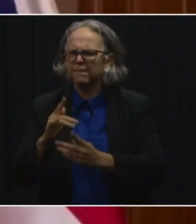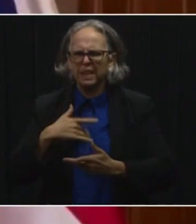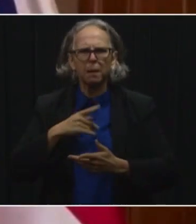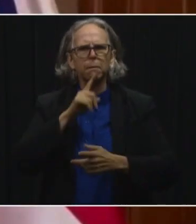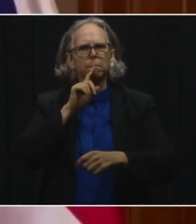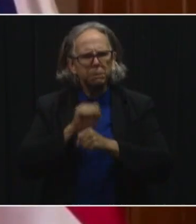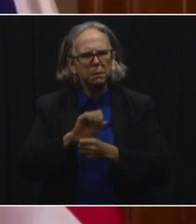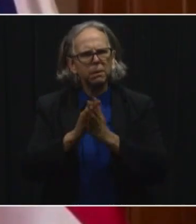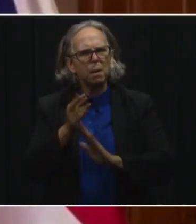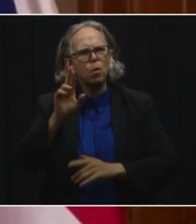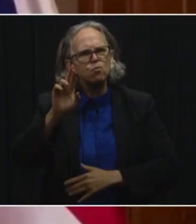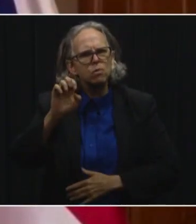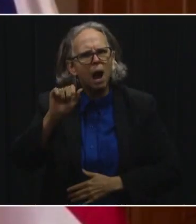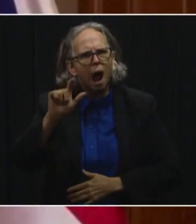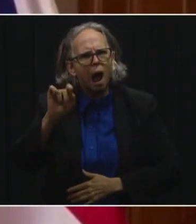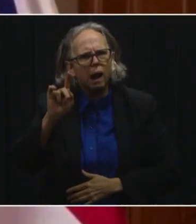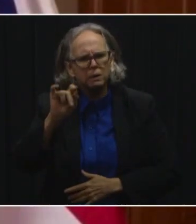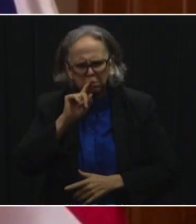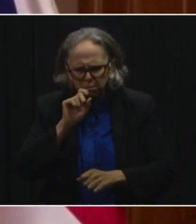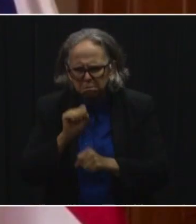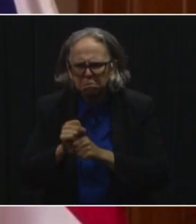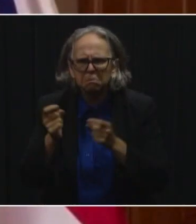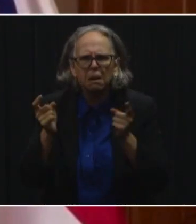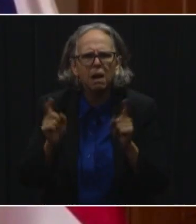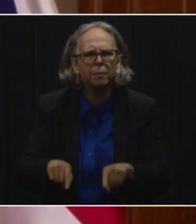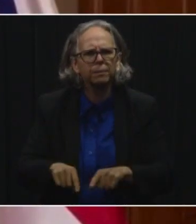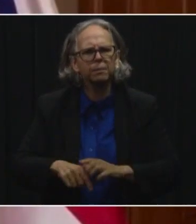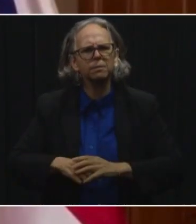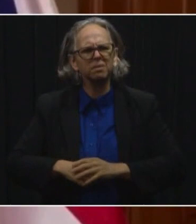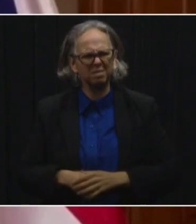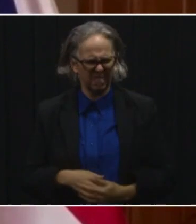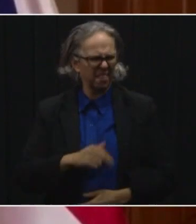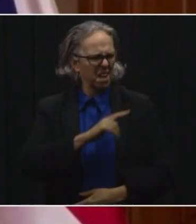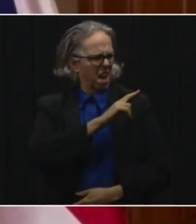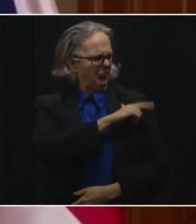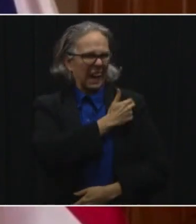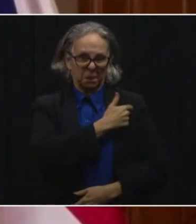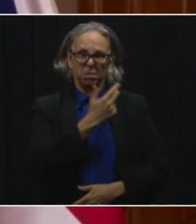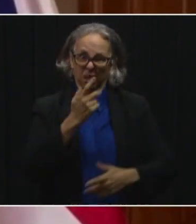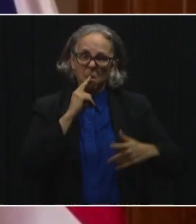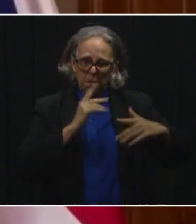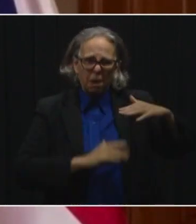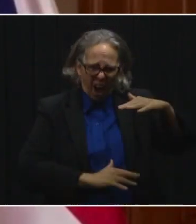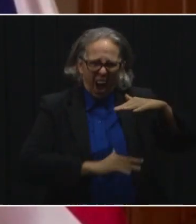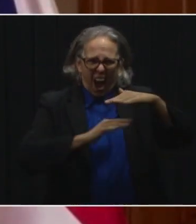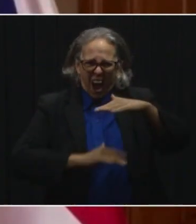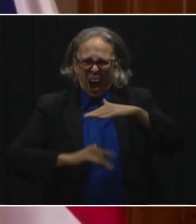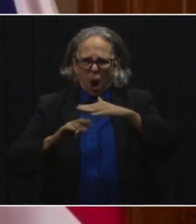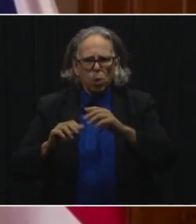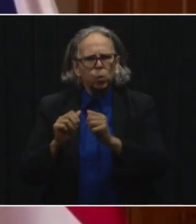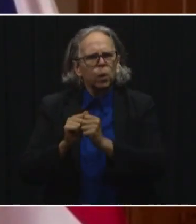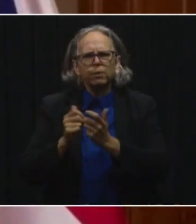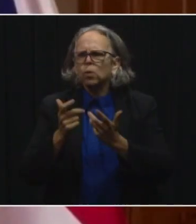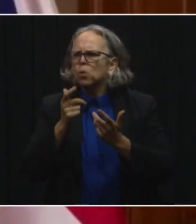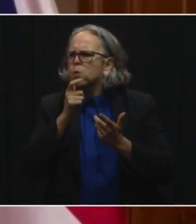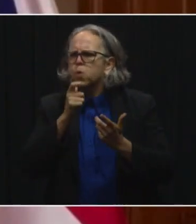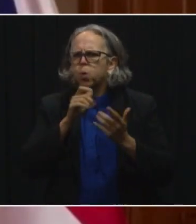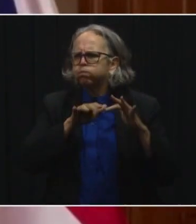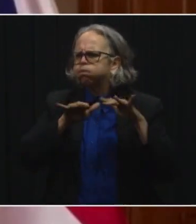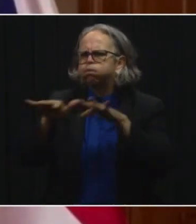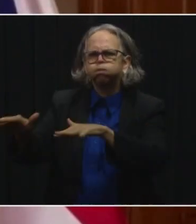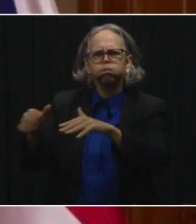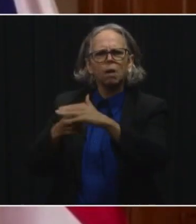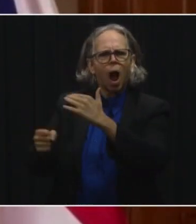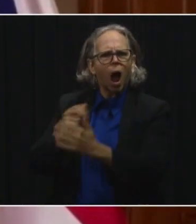our hospitals have more younger people in them today. Um, it's because of the fact